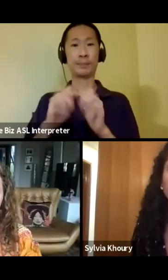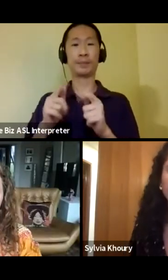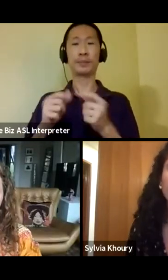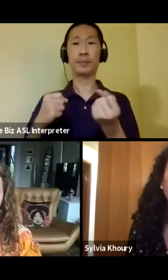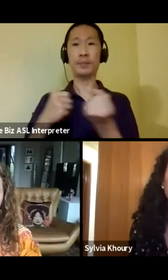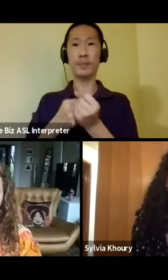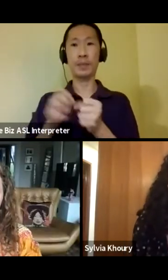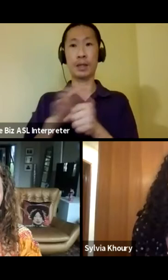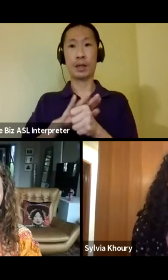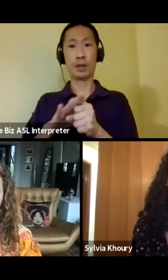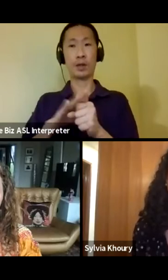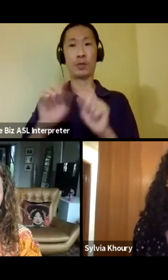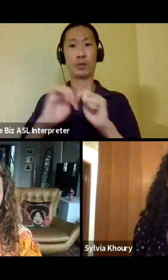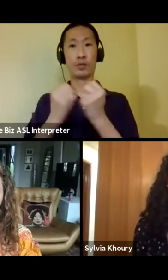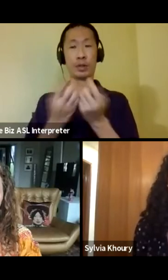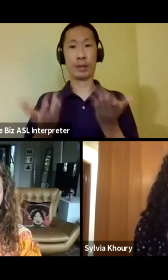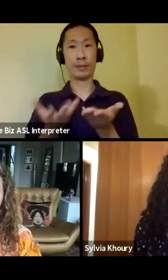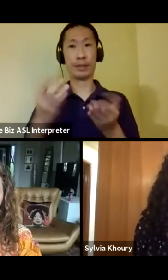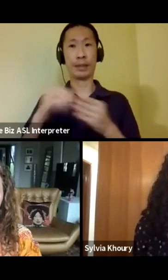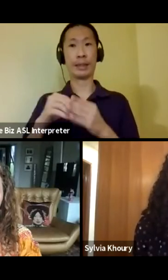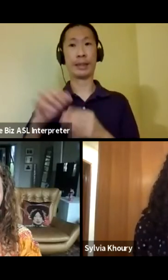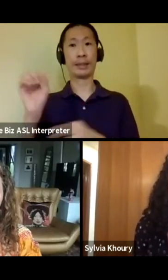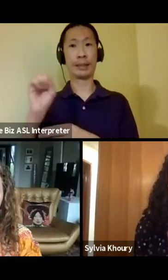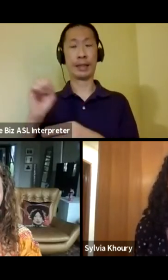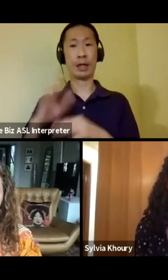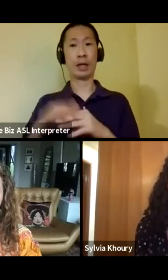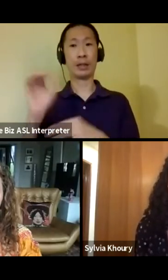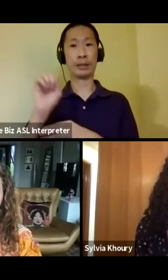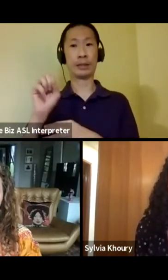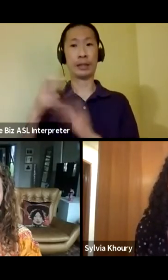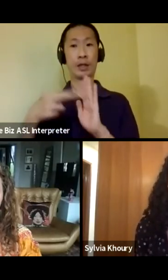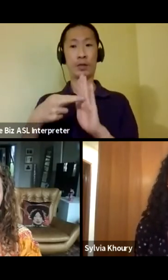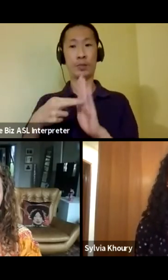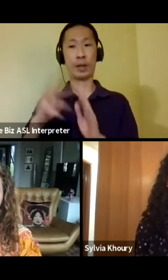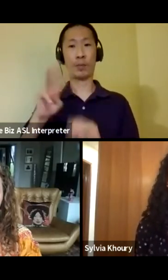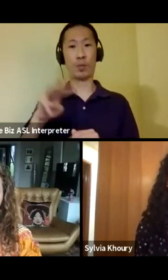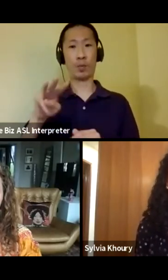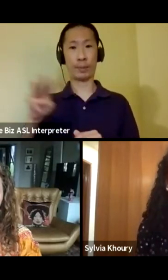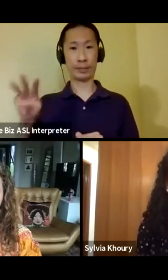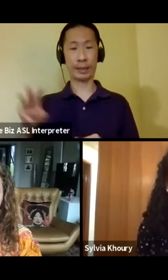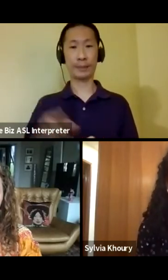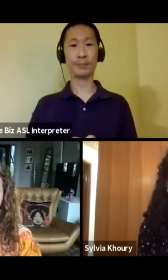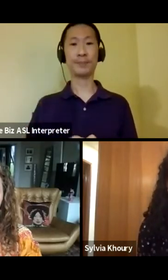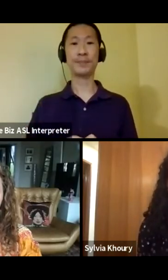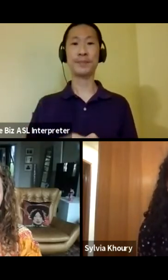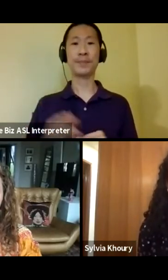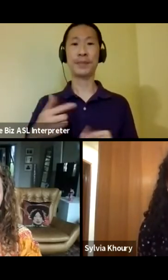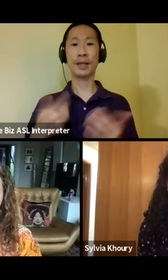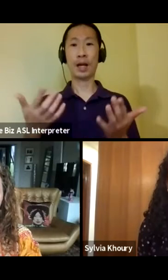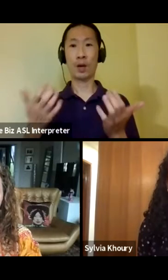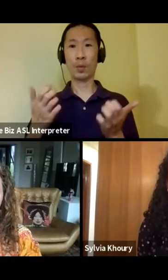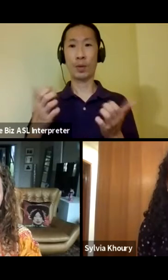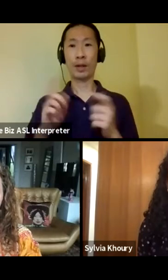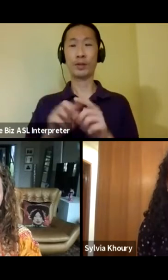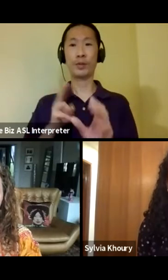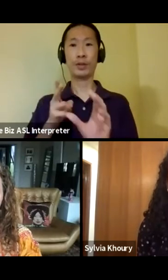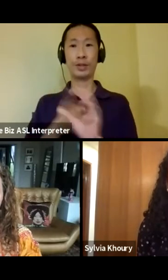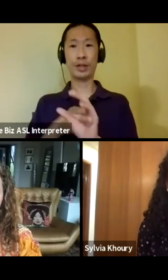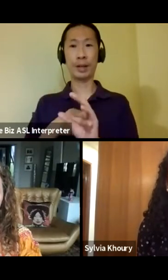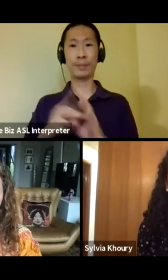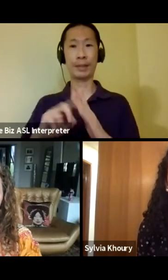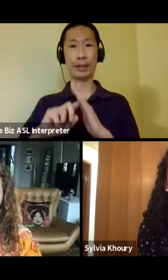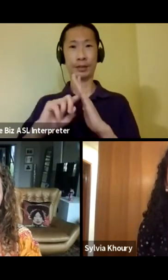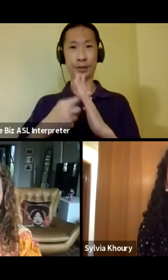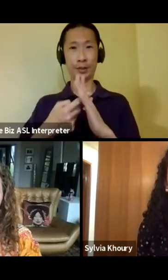tribes here in seattle on the seattle rep website so i'd love to just jump in and get